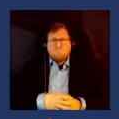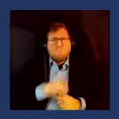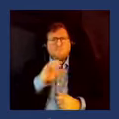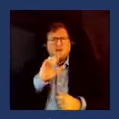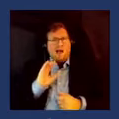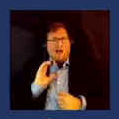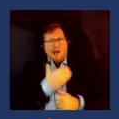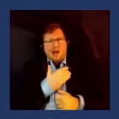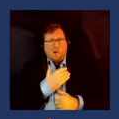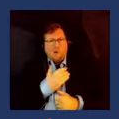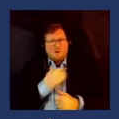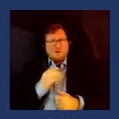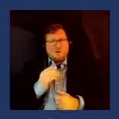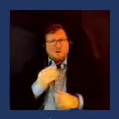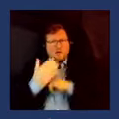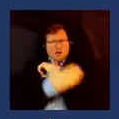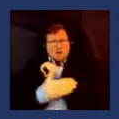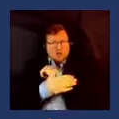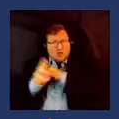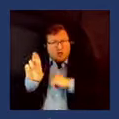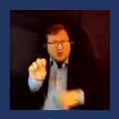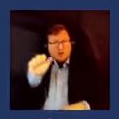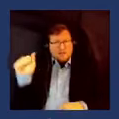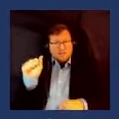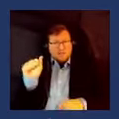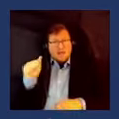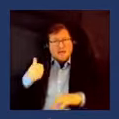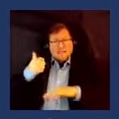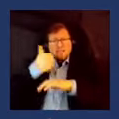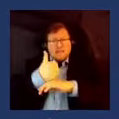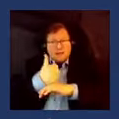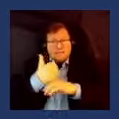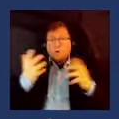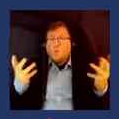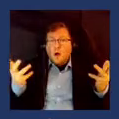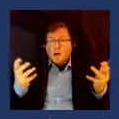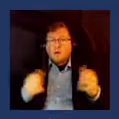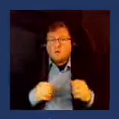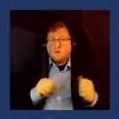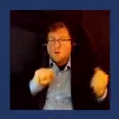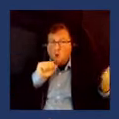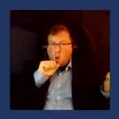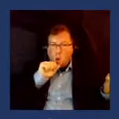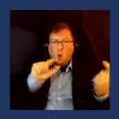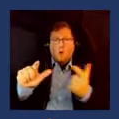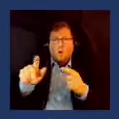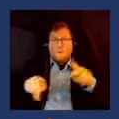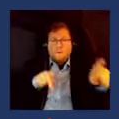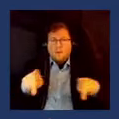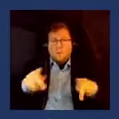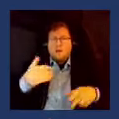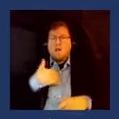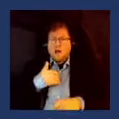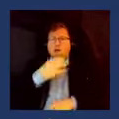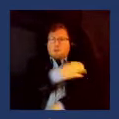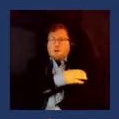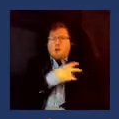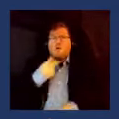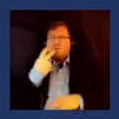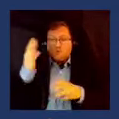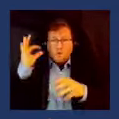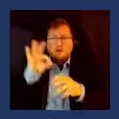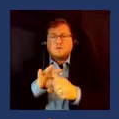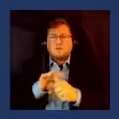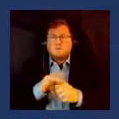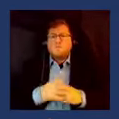is all people have a voice all people have power